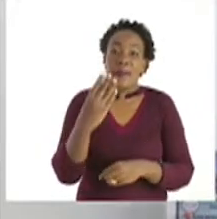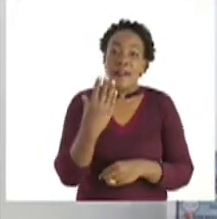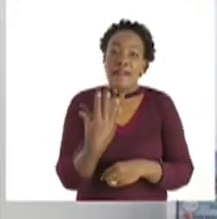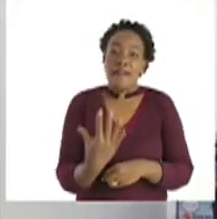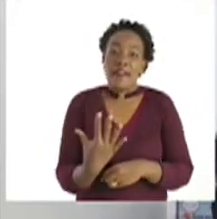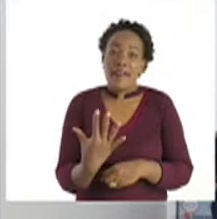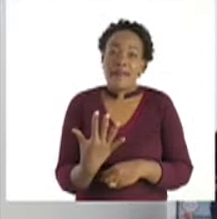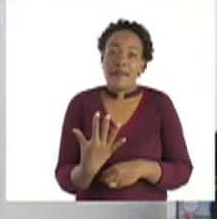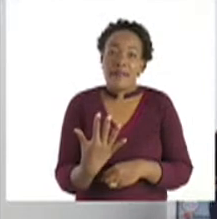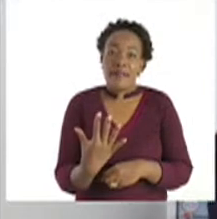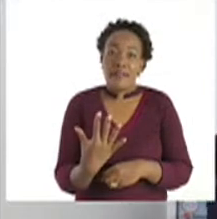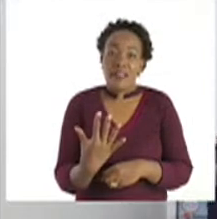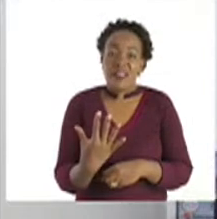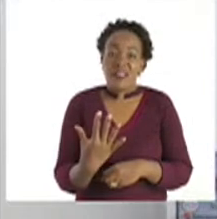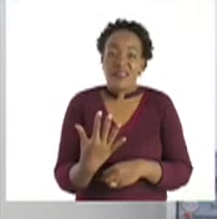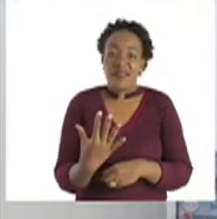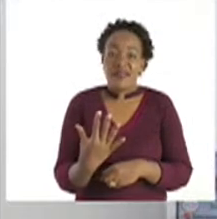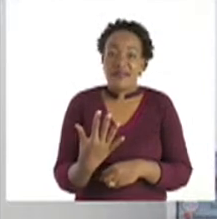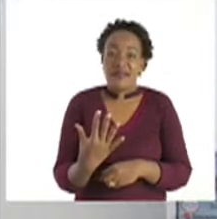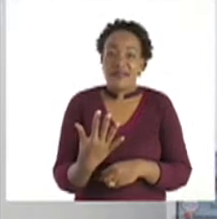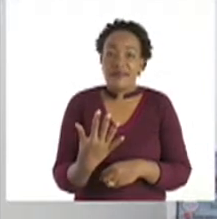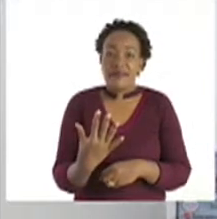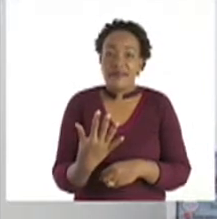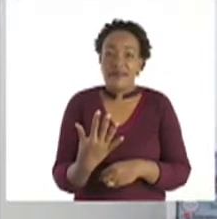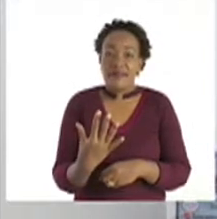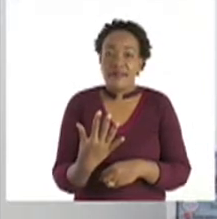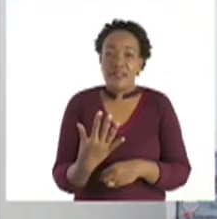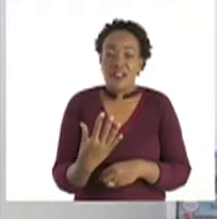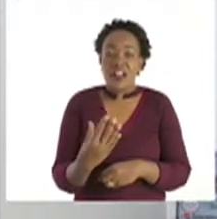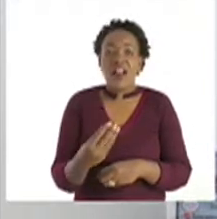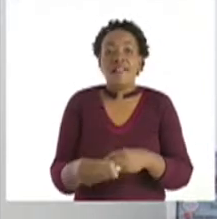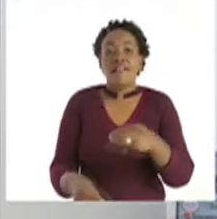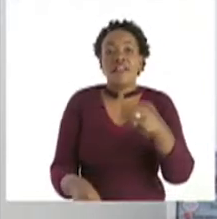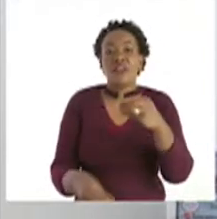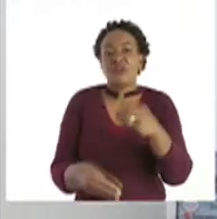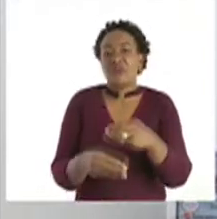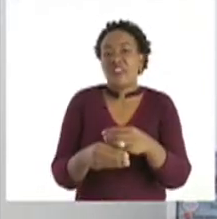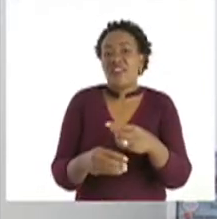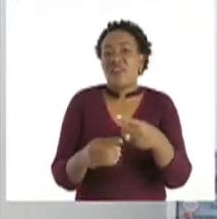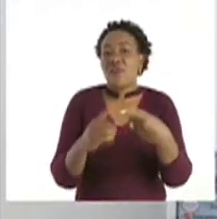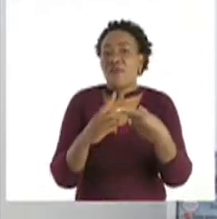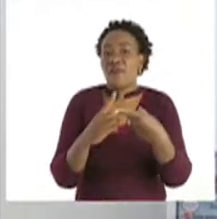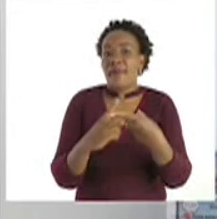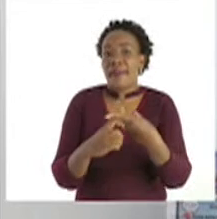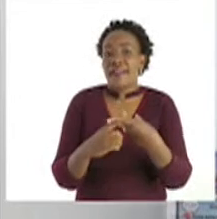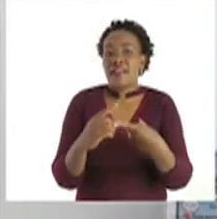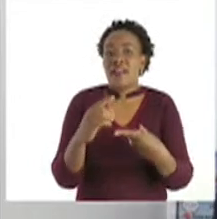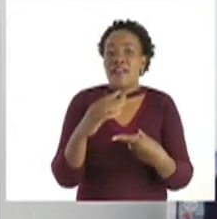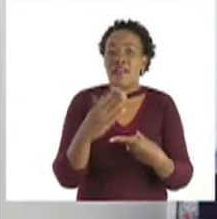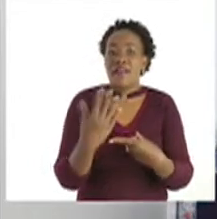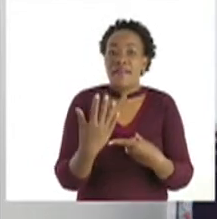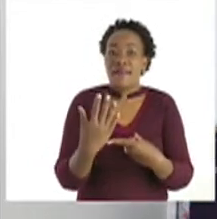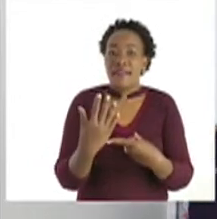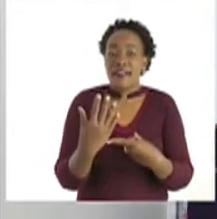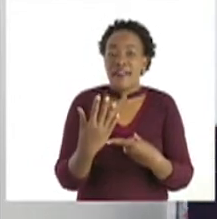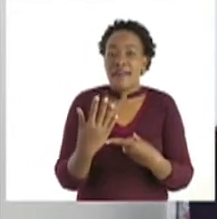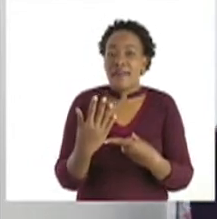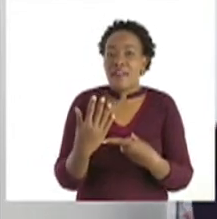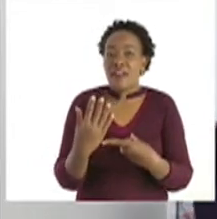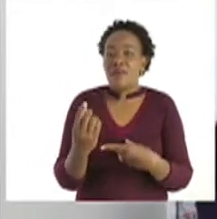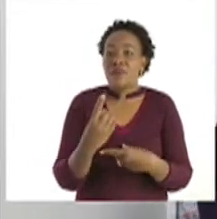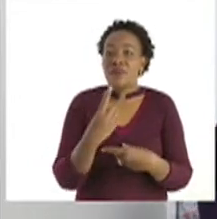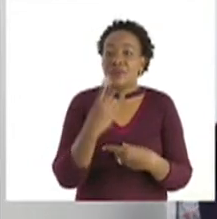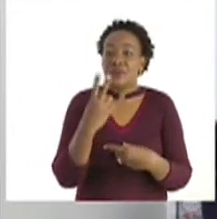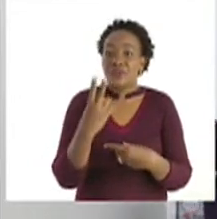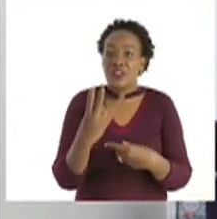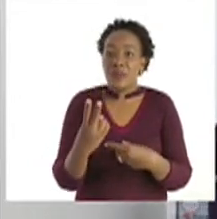Here we say 5 plus 5. Now, I'm going to show you